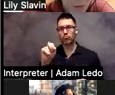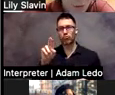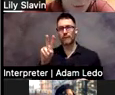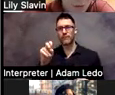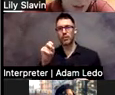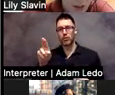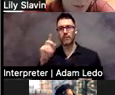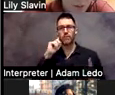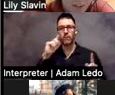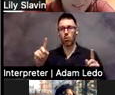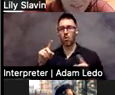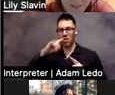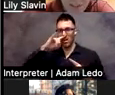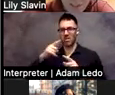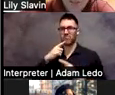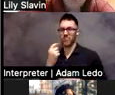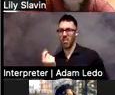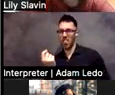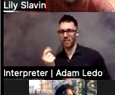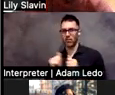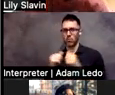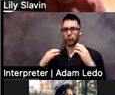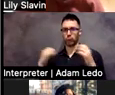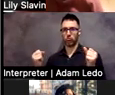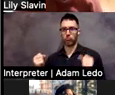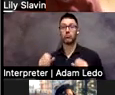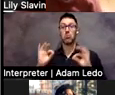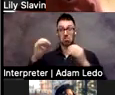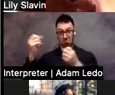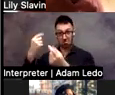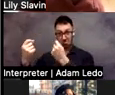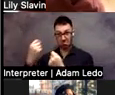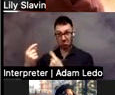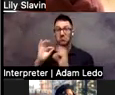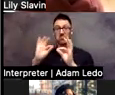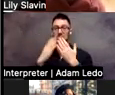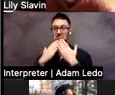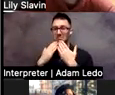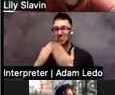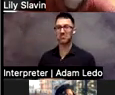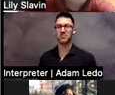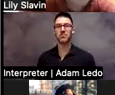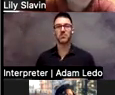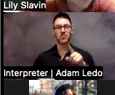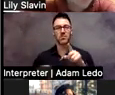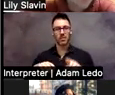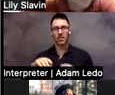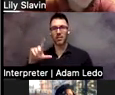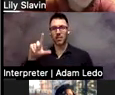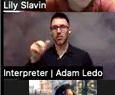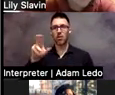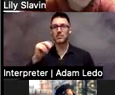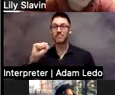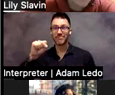that's most folks have responded. Thank you everyone for telling us a little bit about yourself. I appreciate that. And then